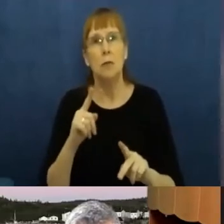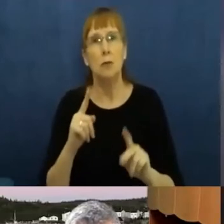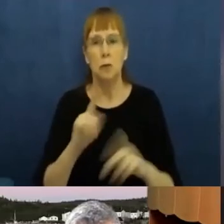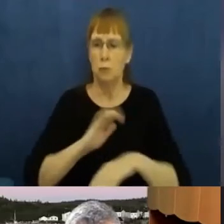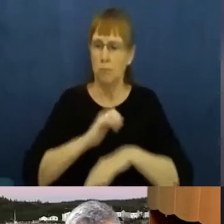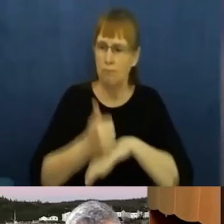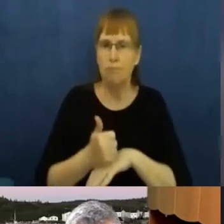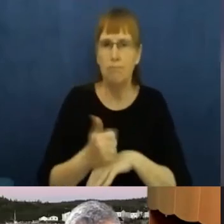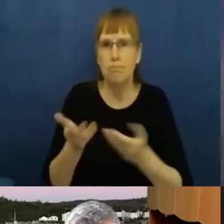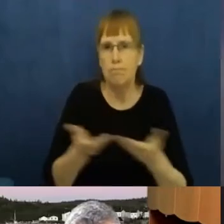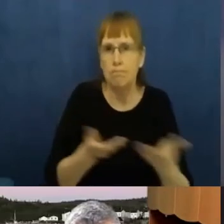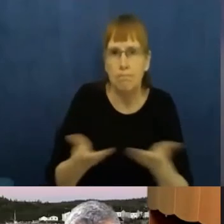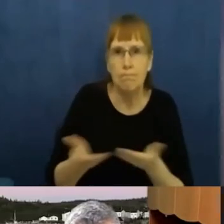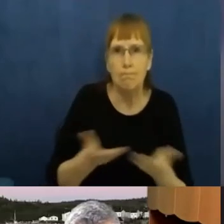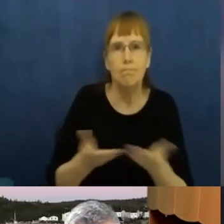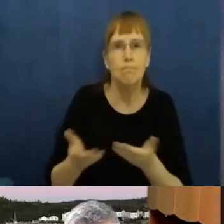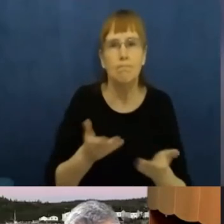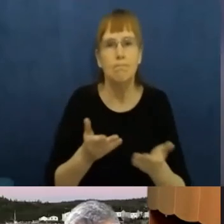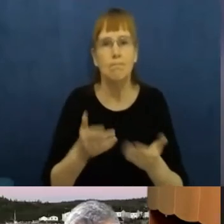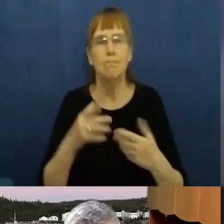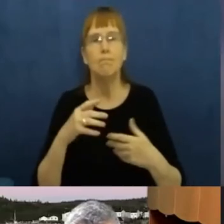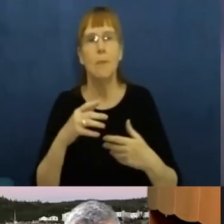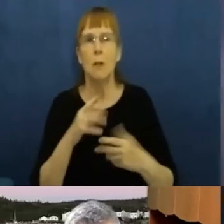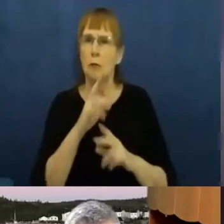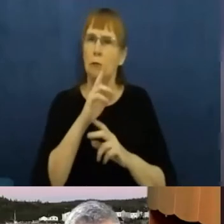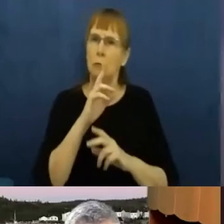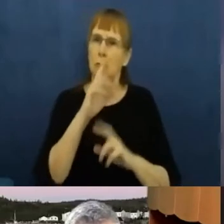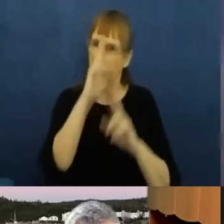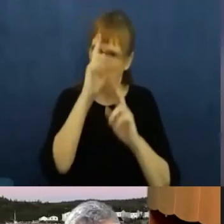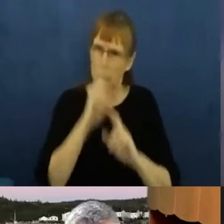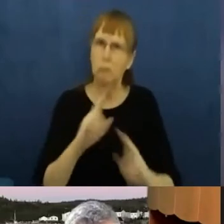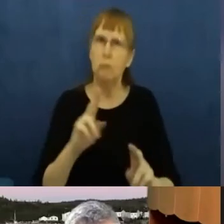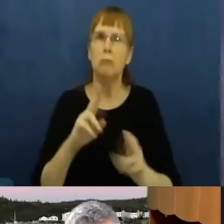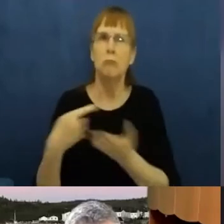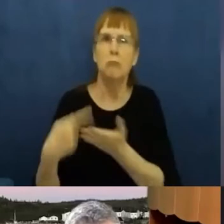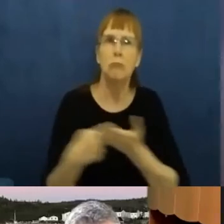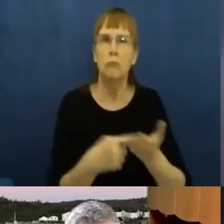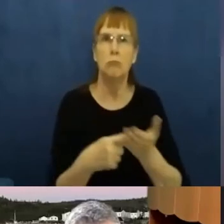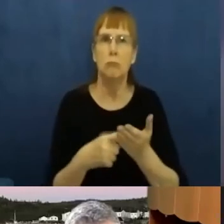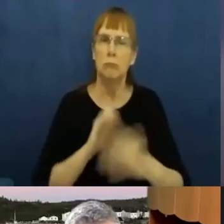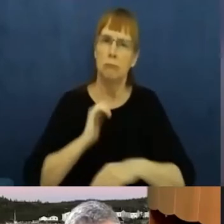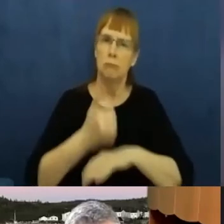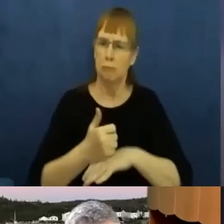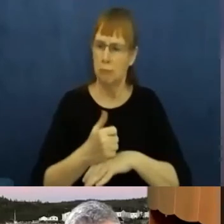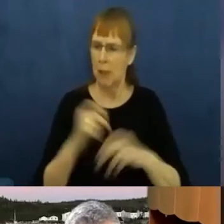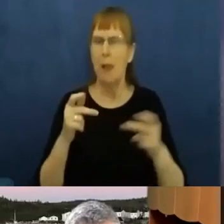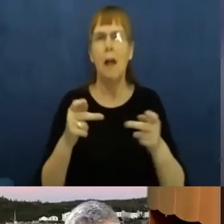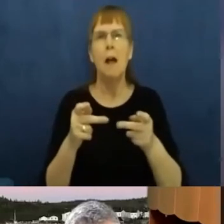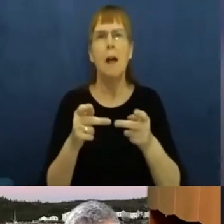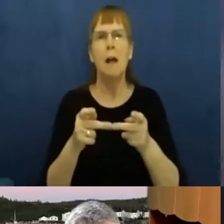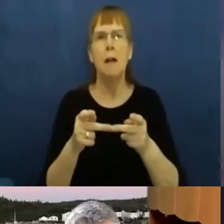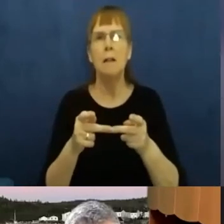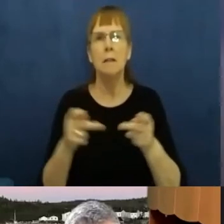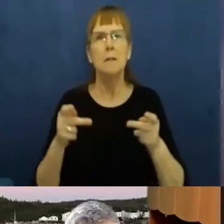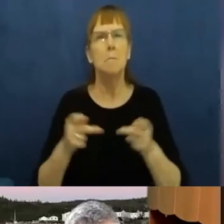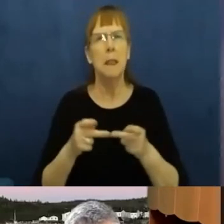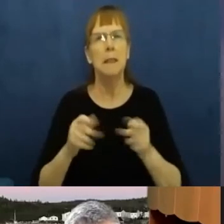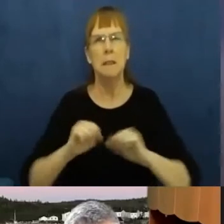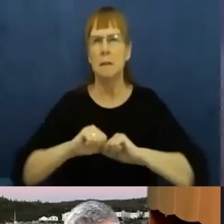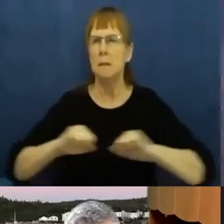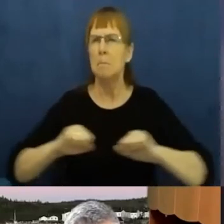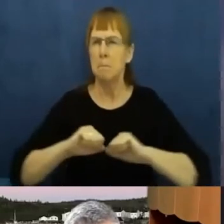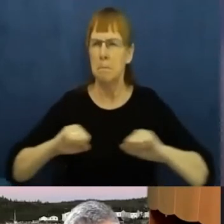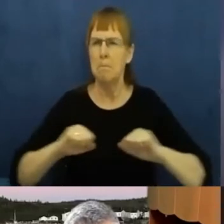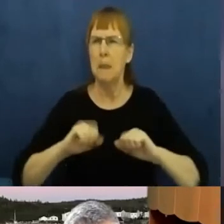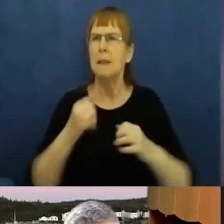convene for dialogue, respectful dialogue, in safe spaces for conversation. I can,